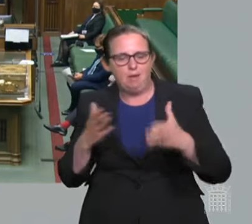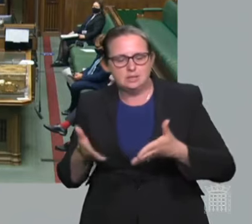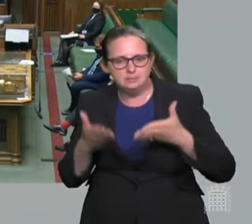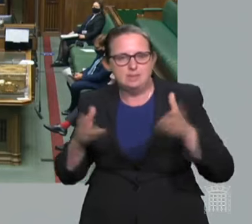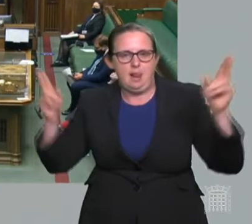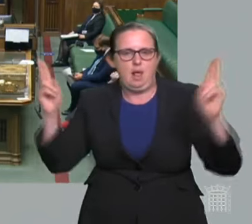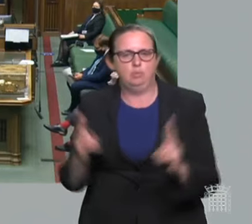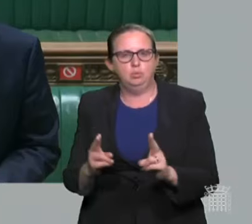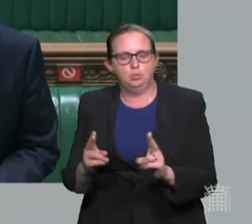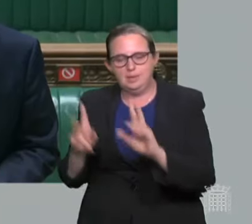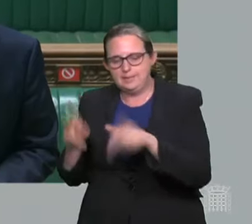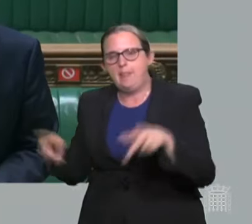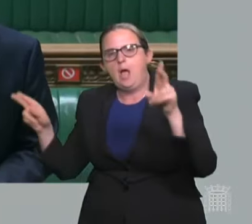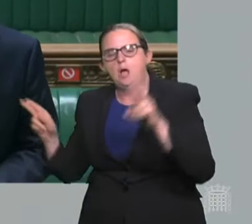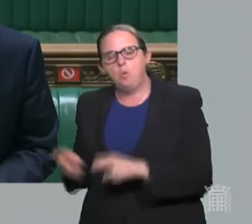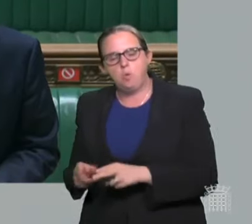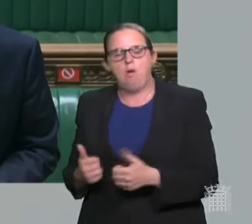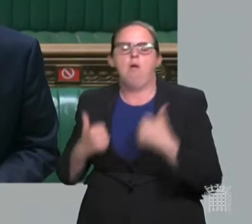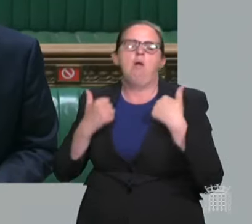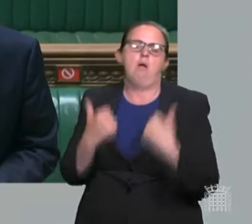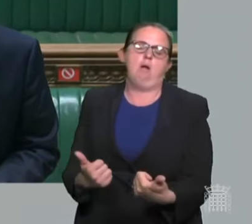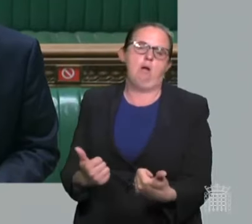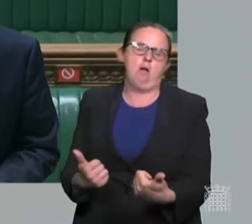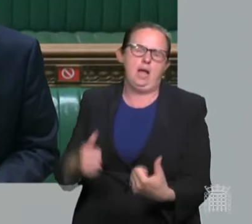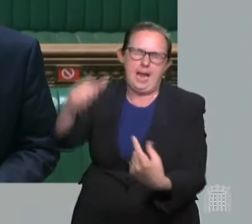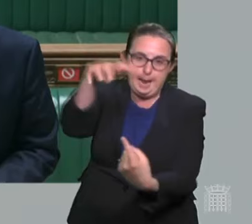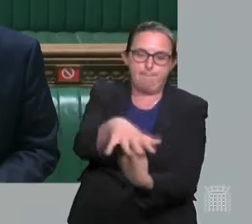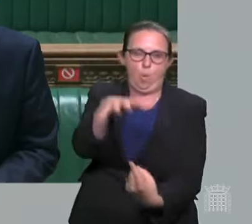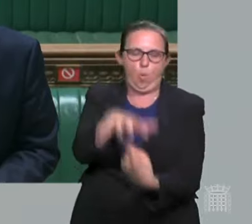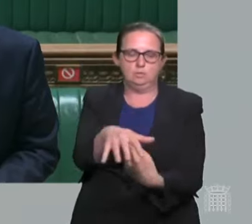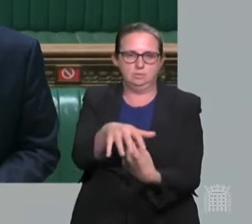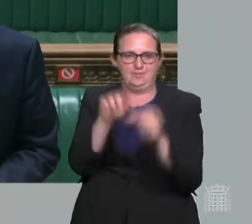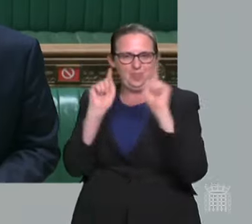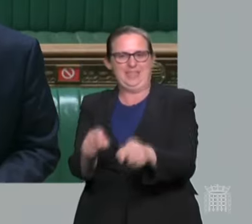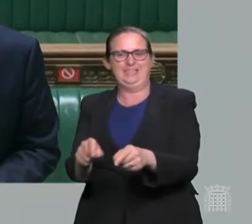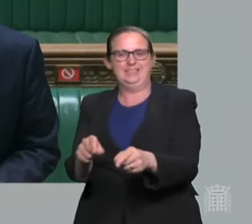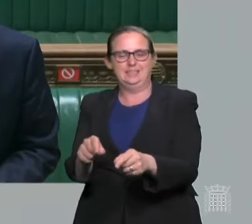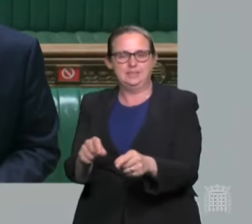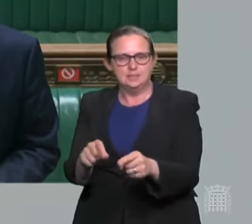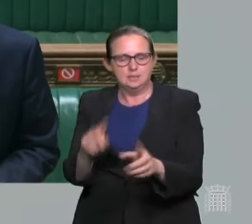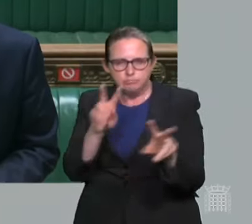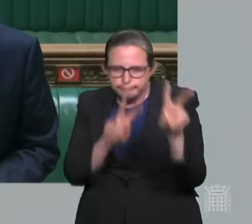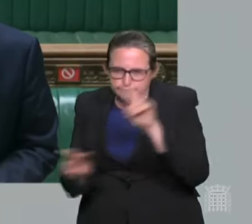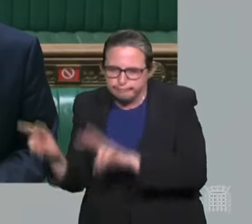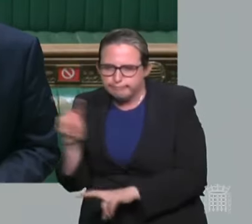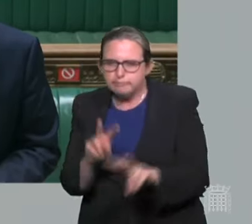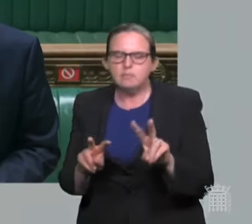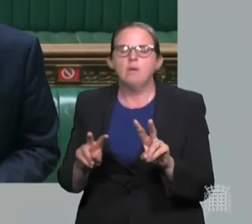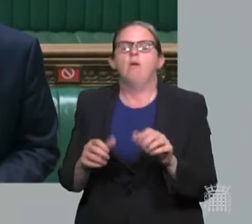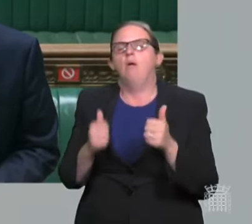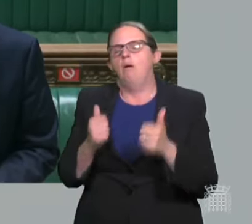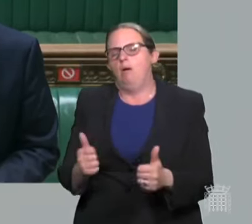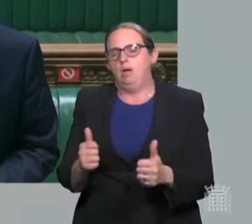far more important is how many people are ending up in hospital and how many, sadly, are dying. And that is where